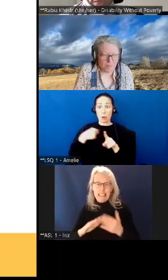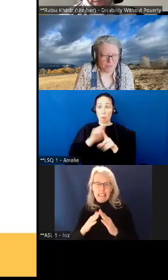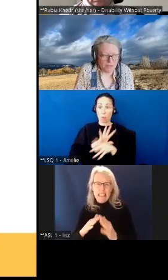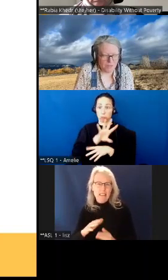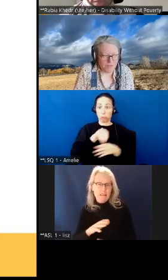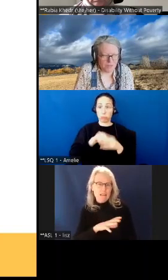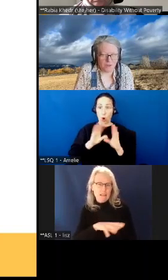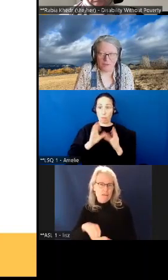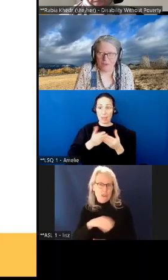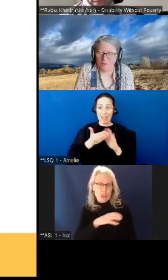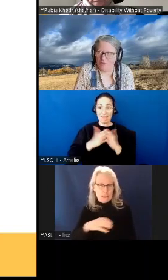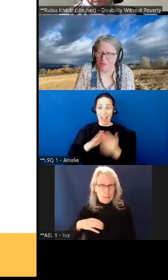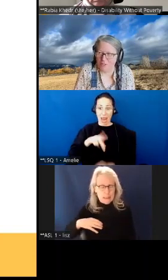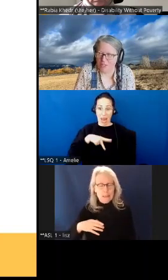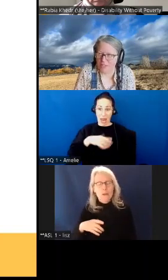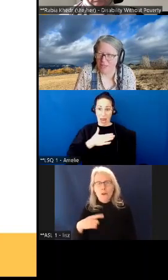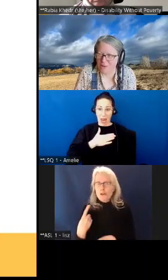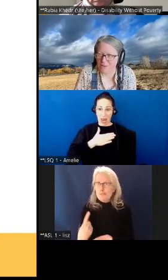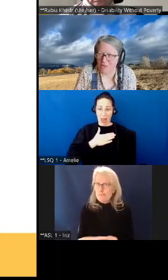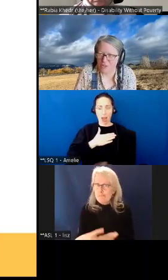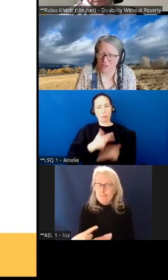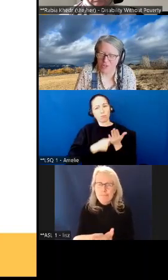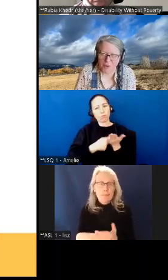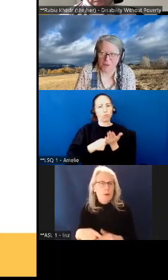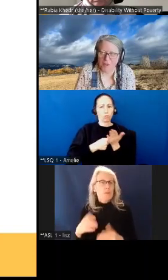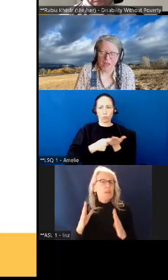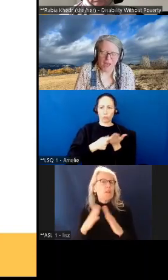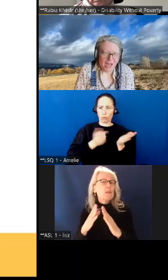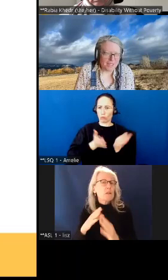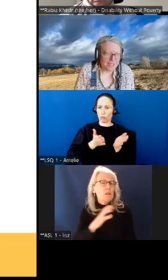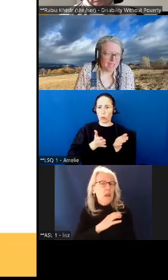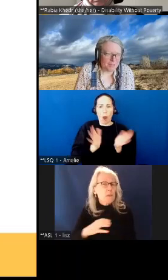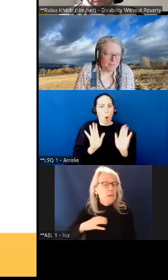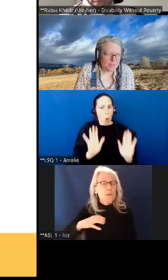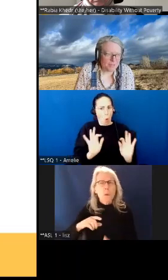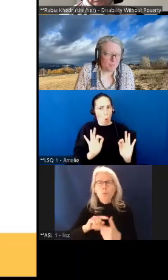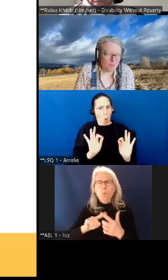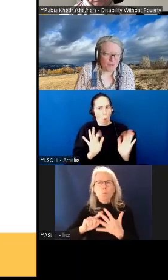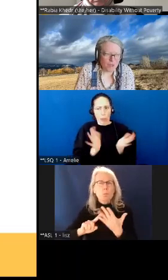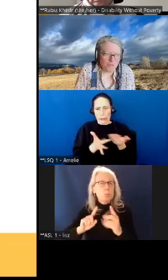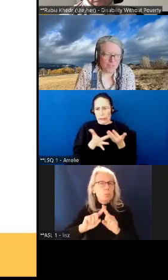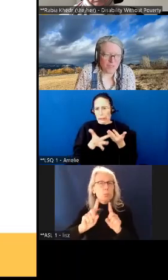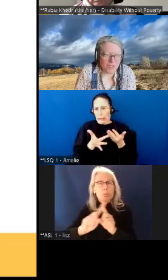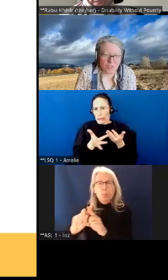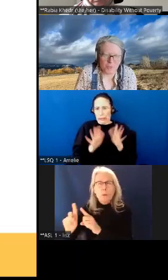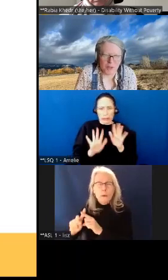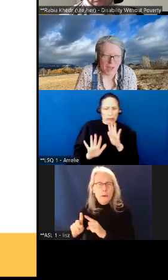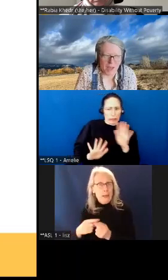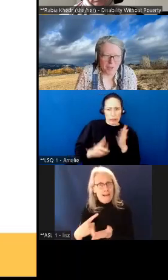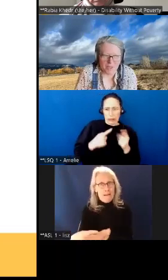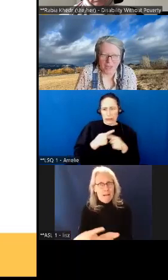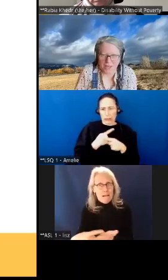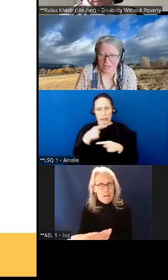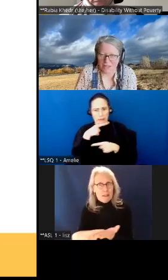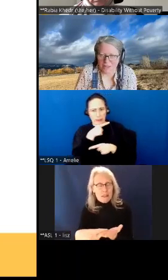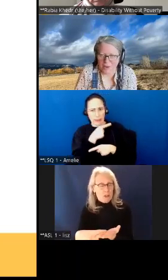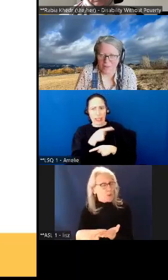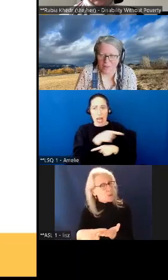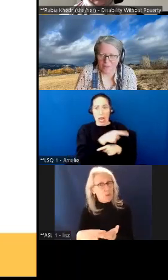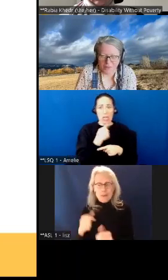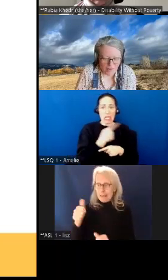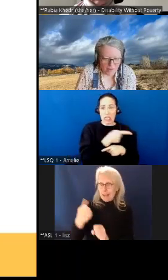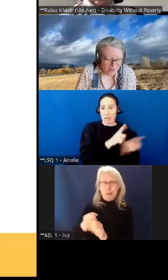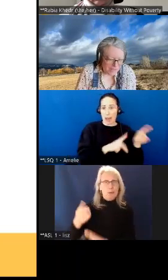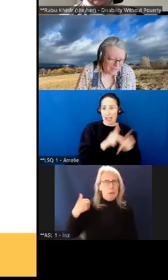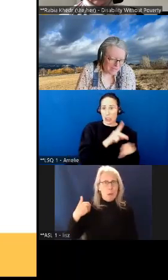members of the of the city council and so on and those conversations weren't happening 10 years